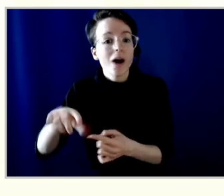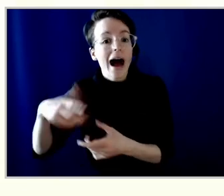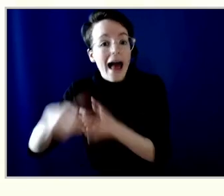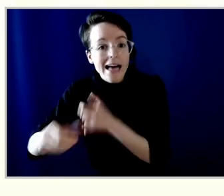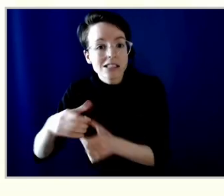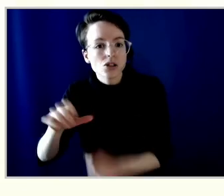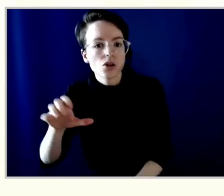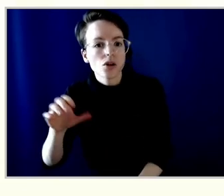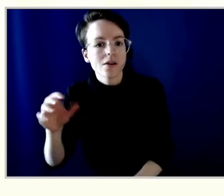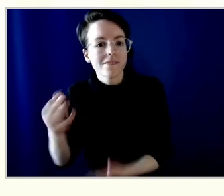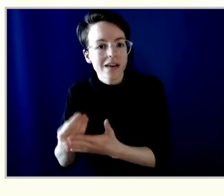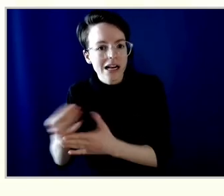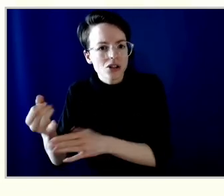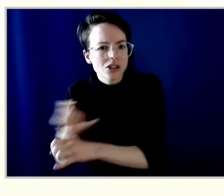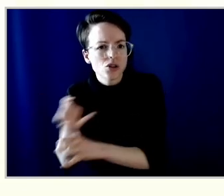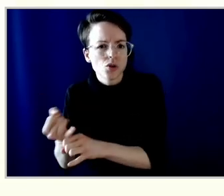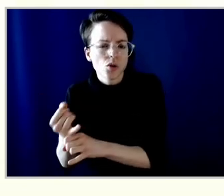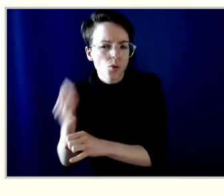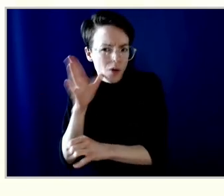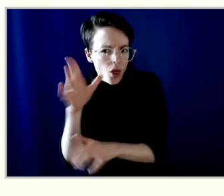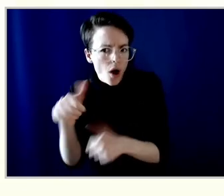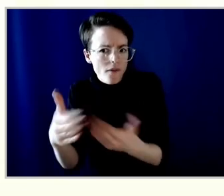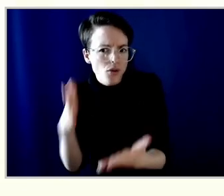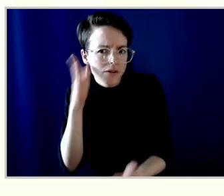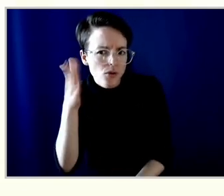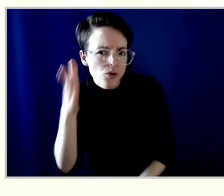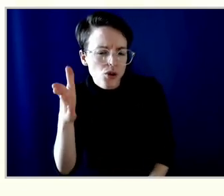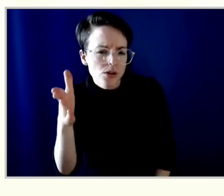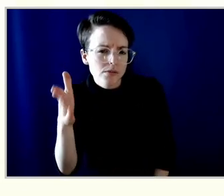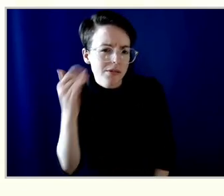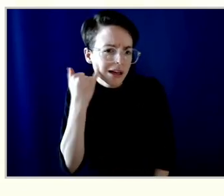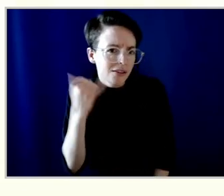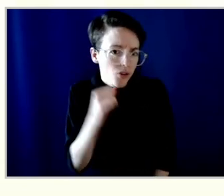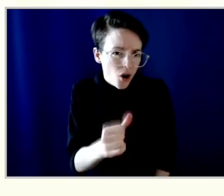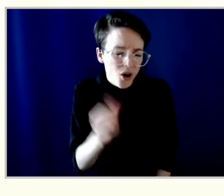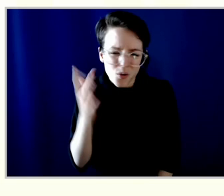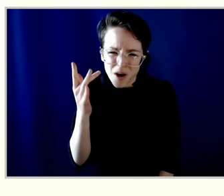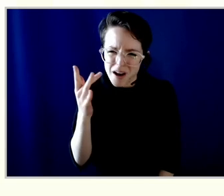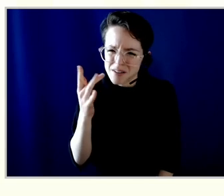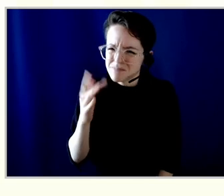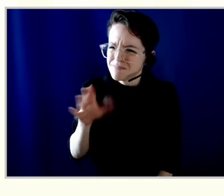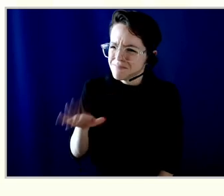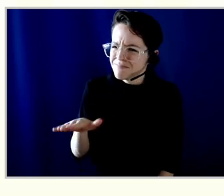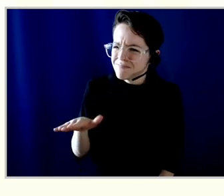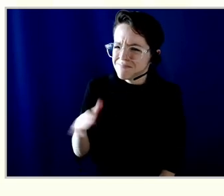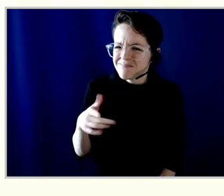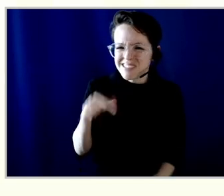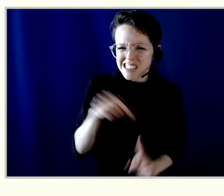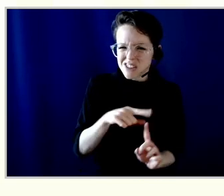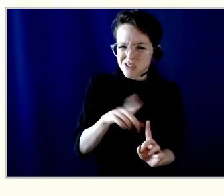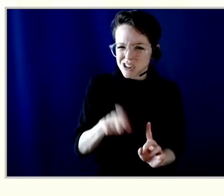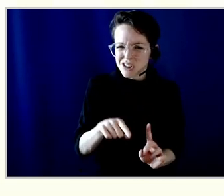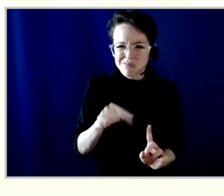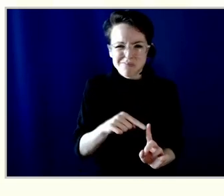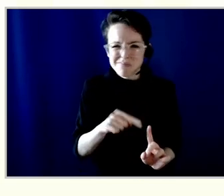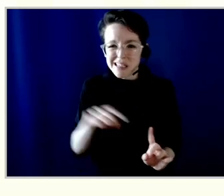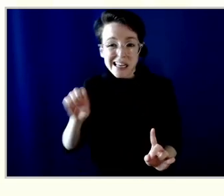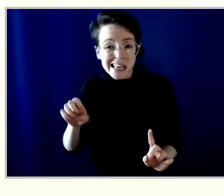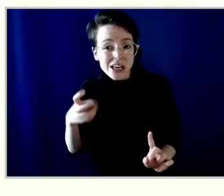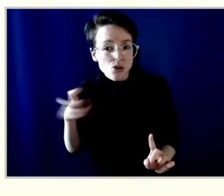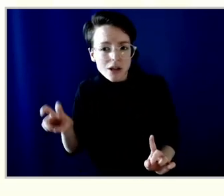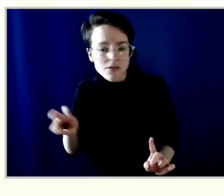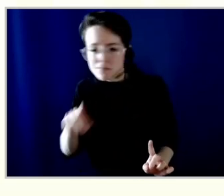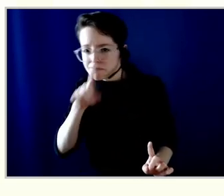why? I think this question is referring to something other than the e-transfers, which members can also do. But maybe Christine, you want to?